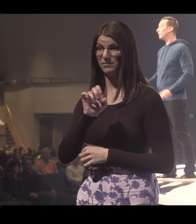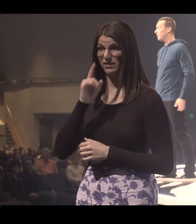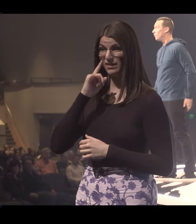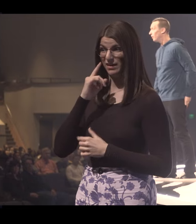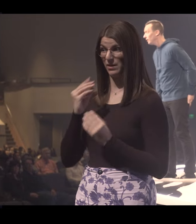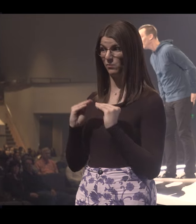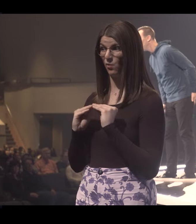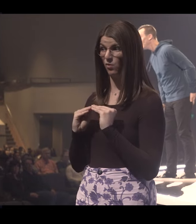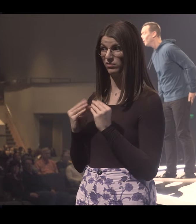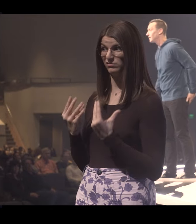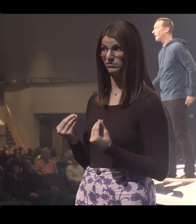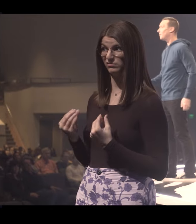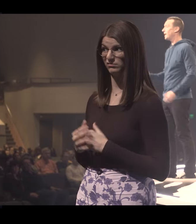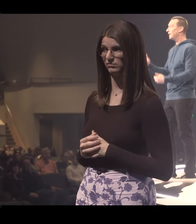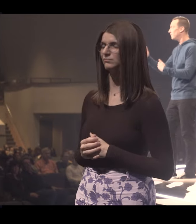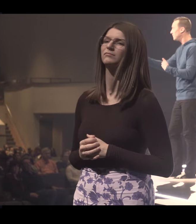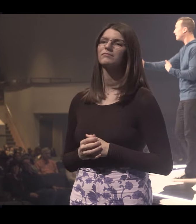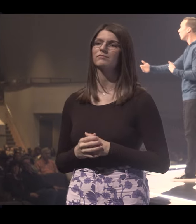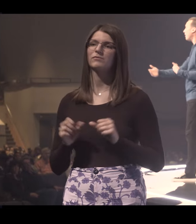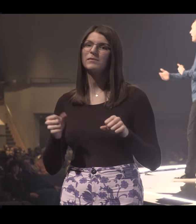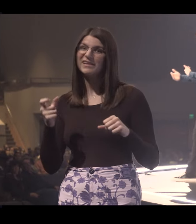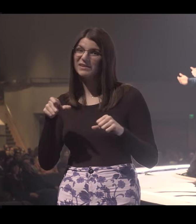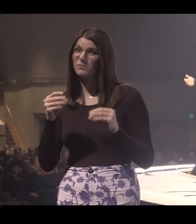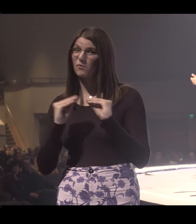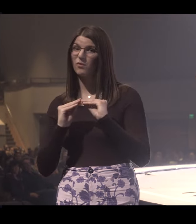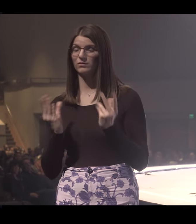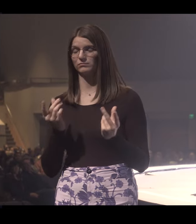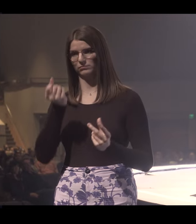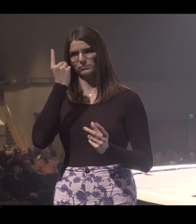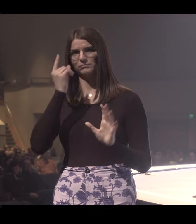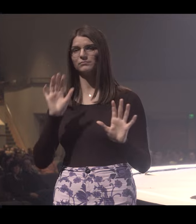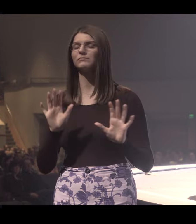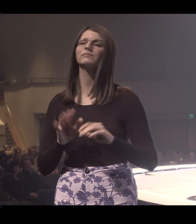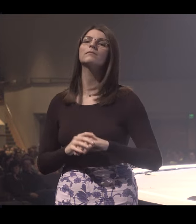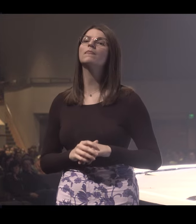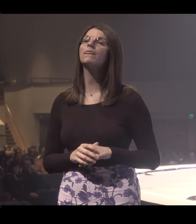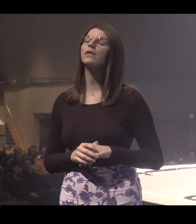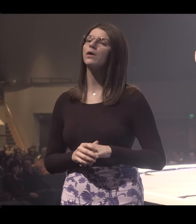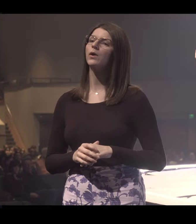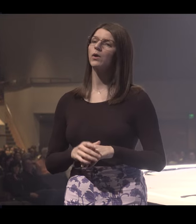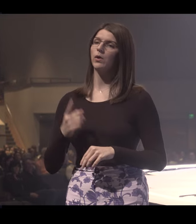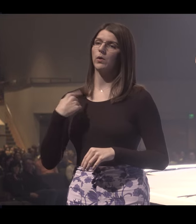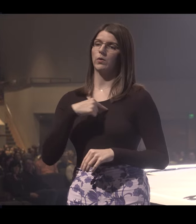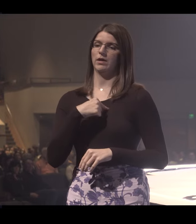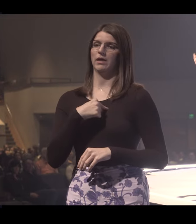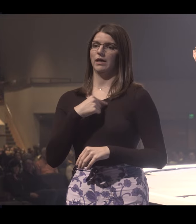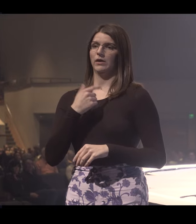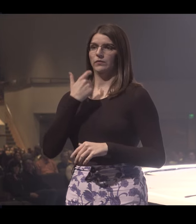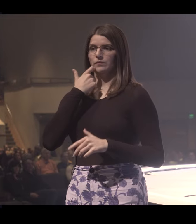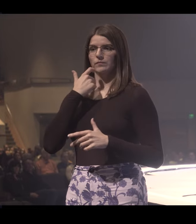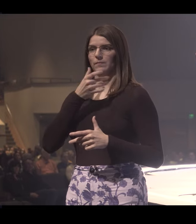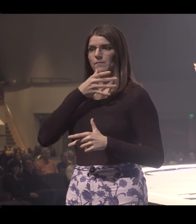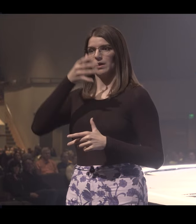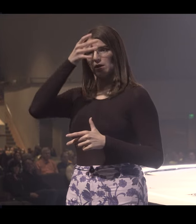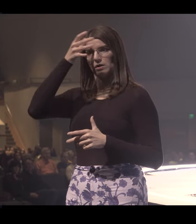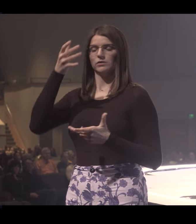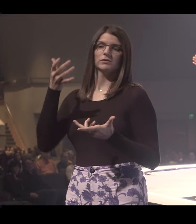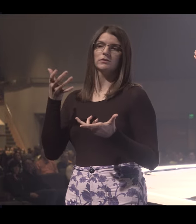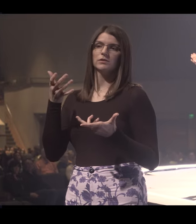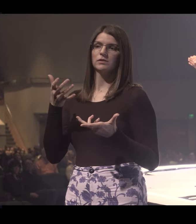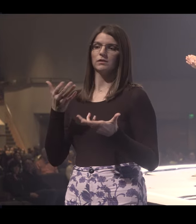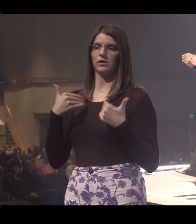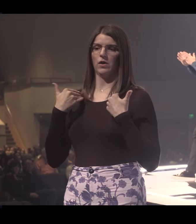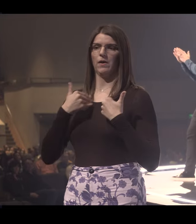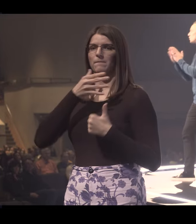thinking, can it rub off a little bit more? Yeah, you know, it's like I probably need more of that. I do. When we had new kids, we were like young